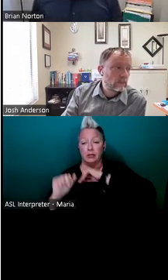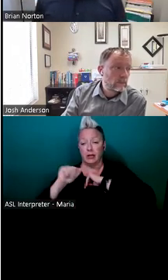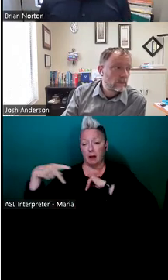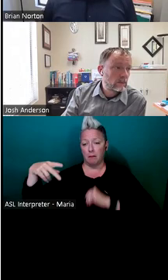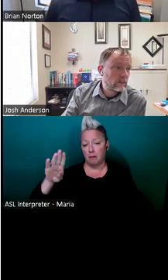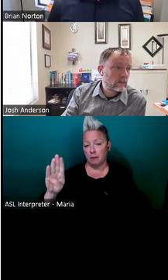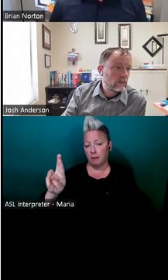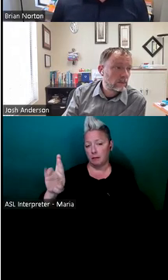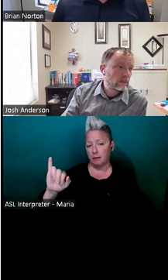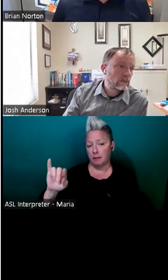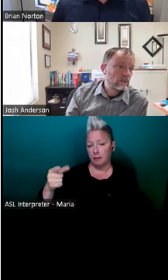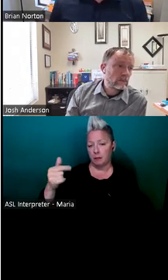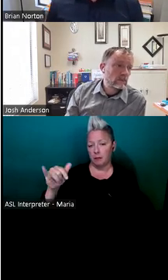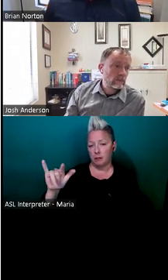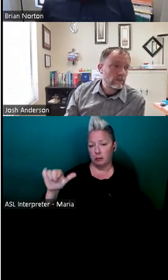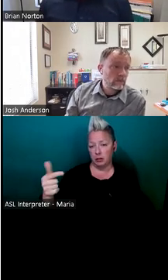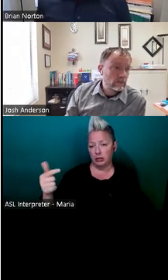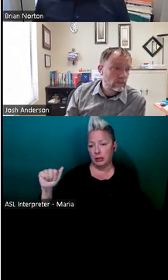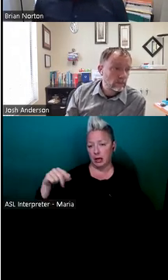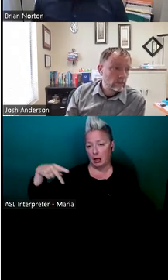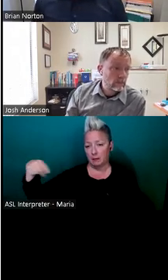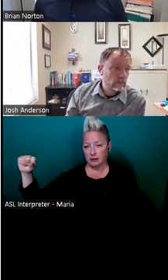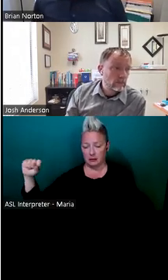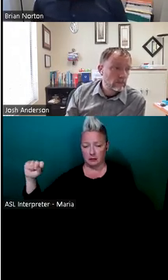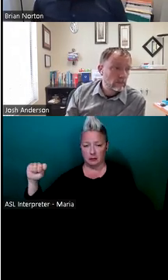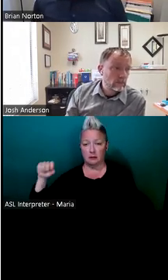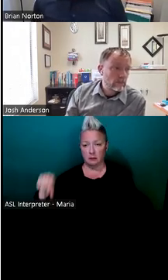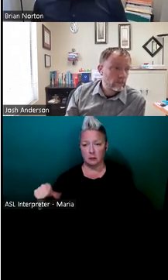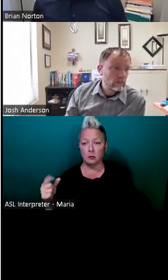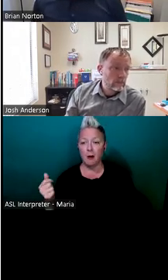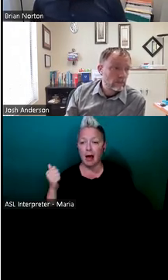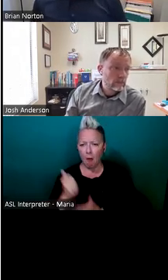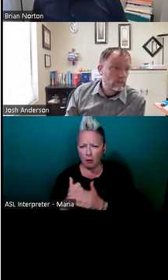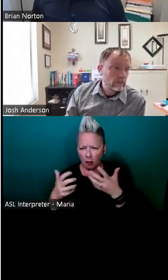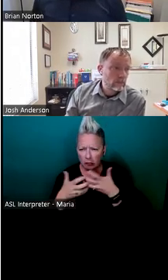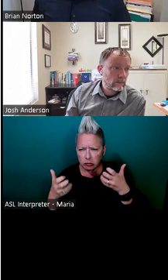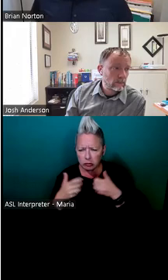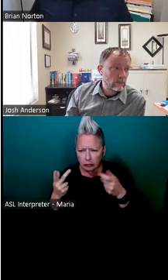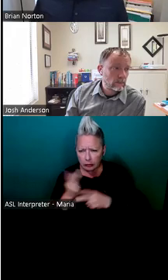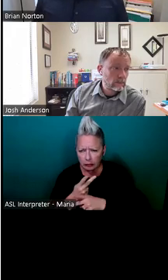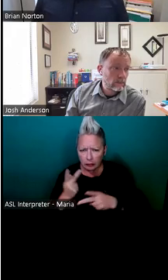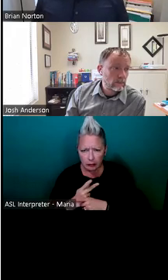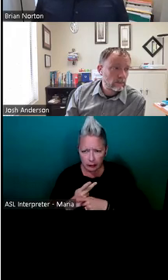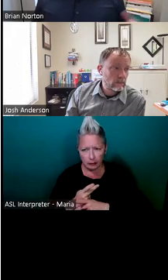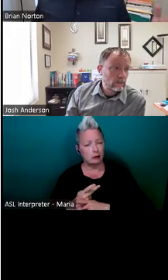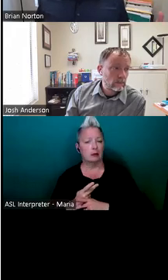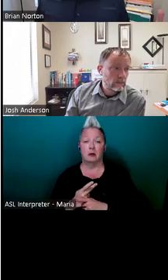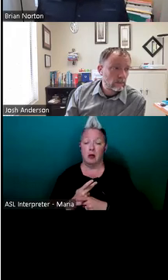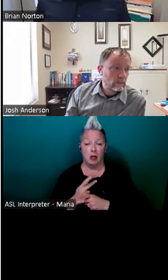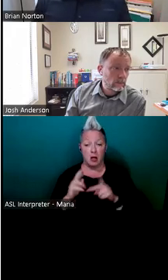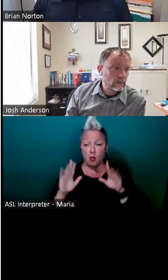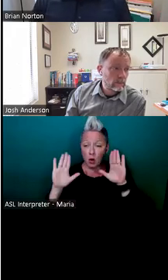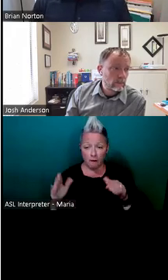Bridging Apps does a really great job, uh, with helping you kind of sort through the wonderful, overwhelming